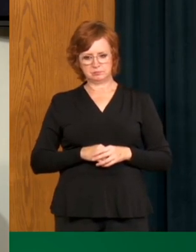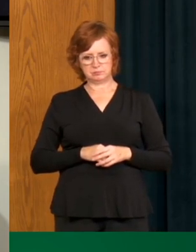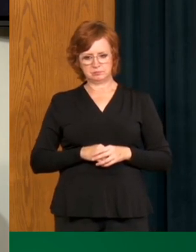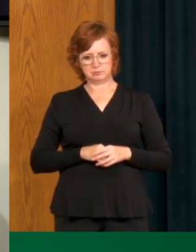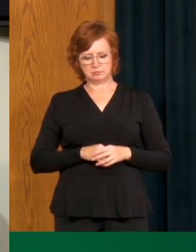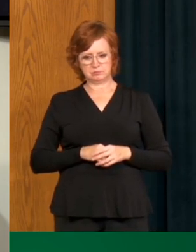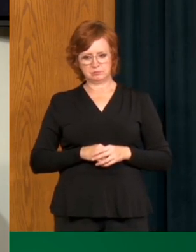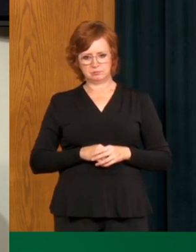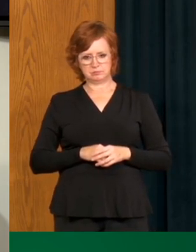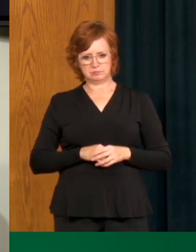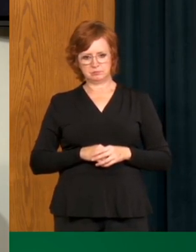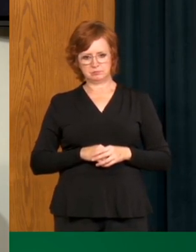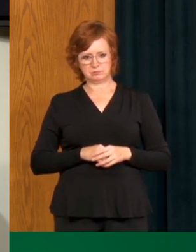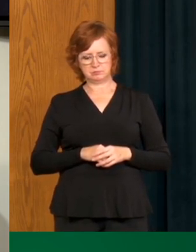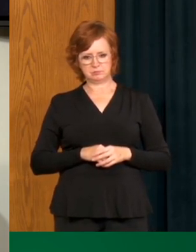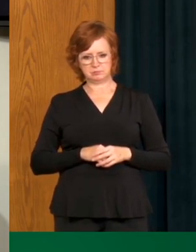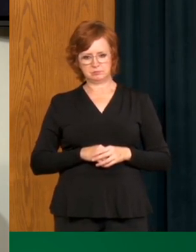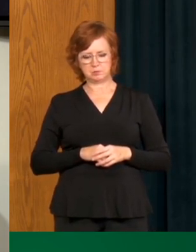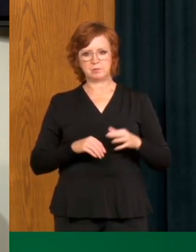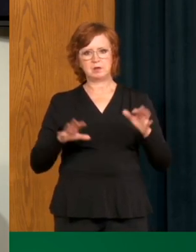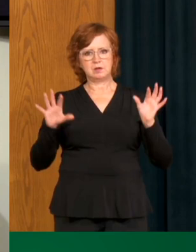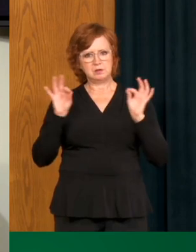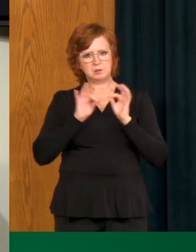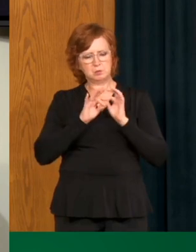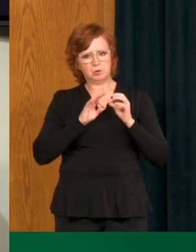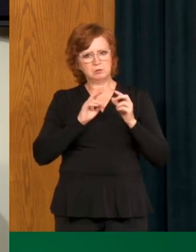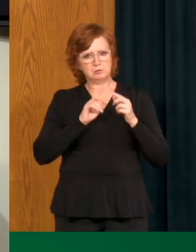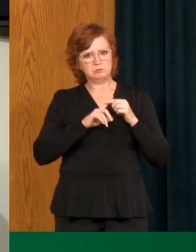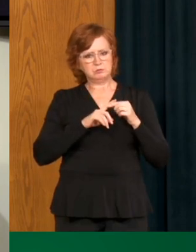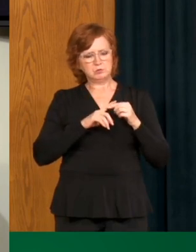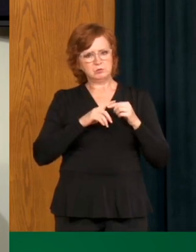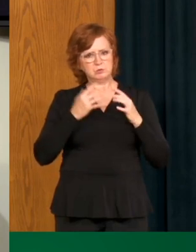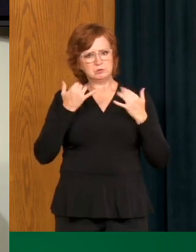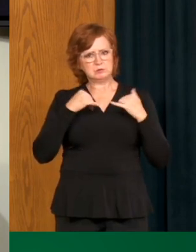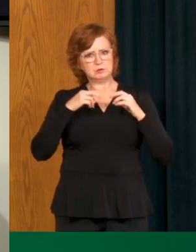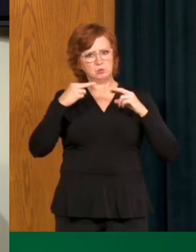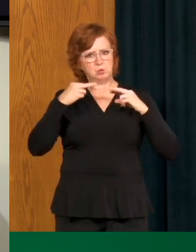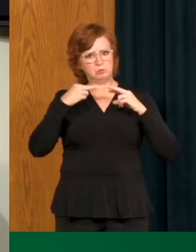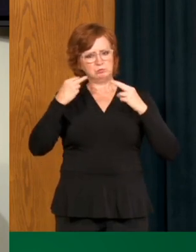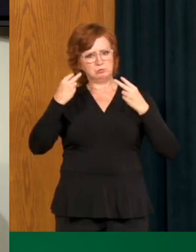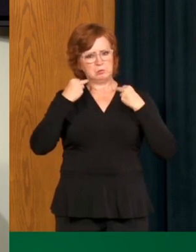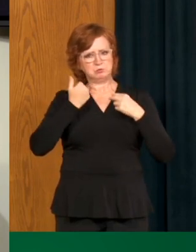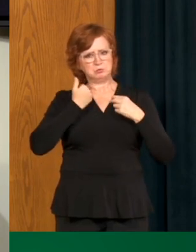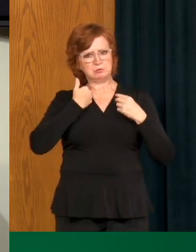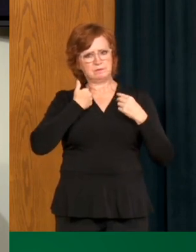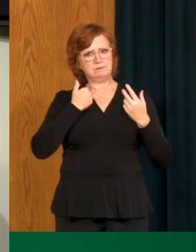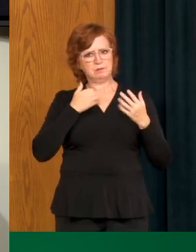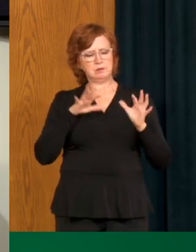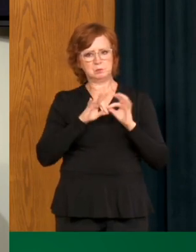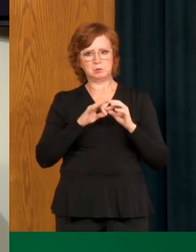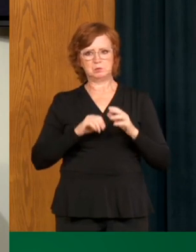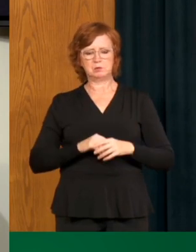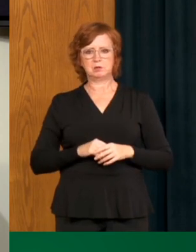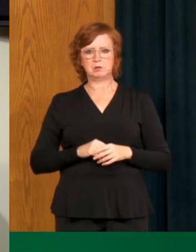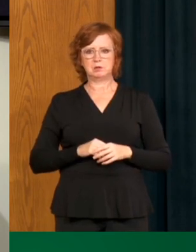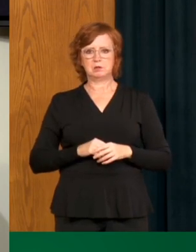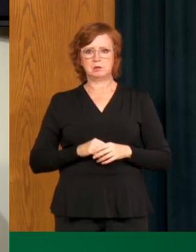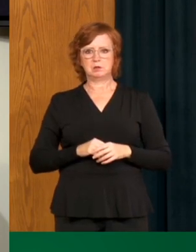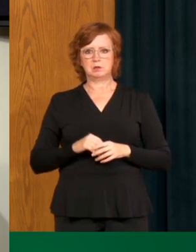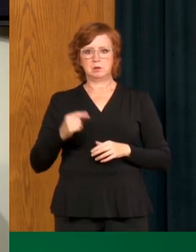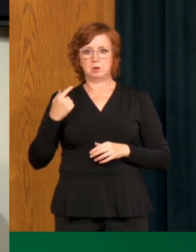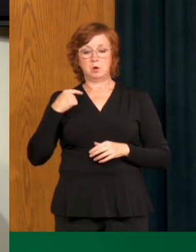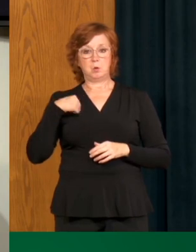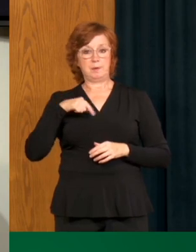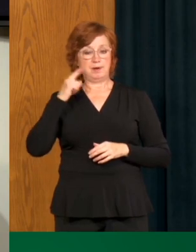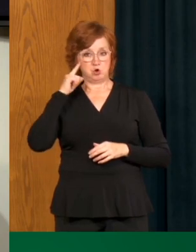asymptomatic but that doesn't mean that you should not monitor yourself for 14 days. Certainly, we've heard reports of where people have been asked to isolate